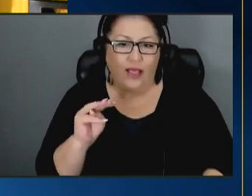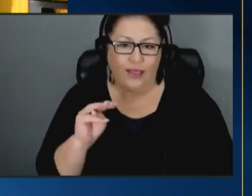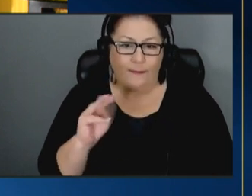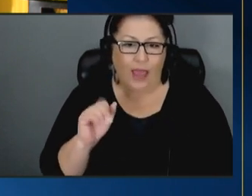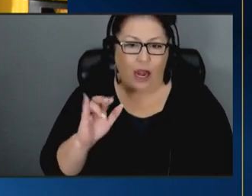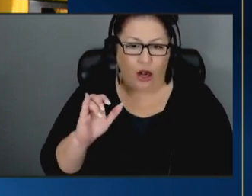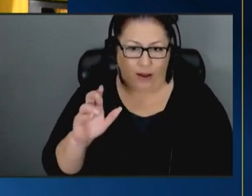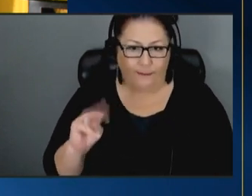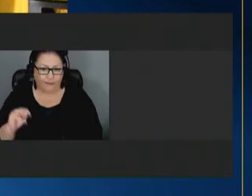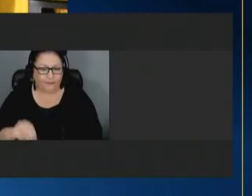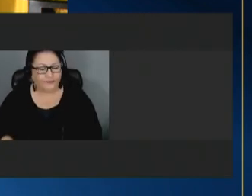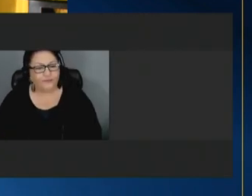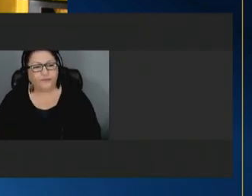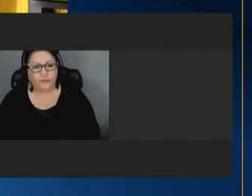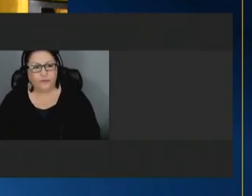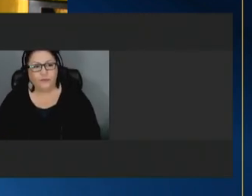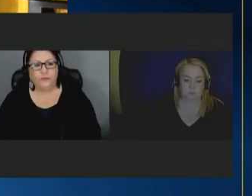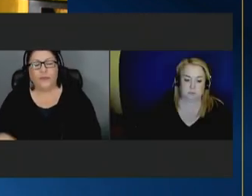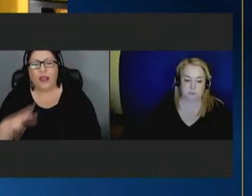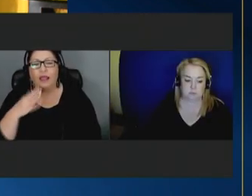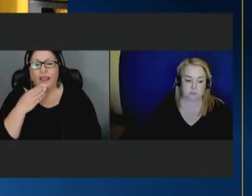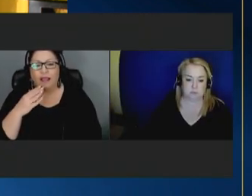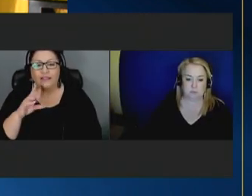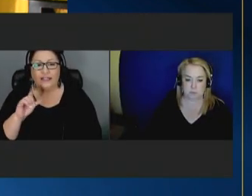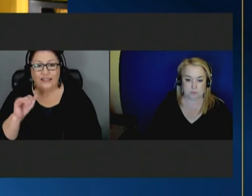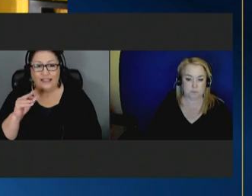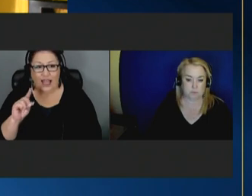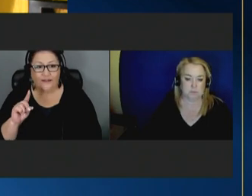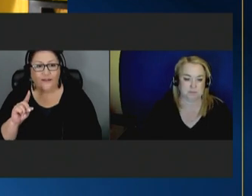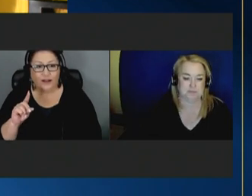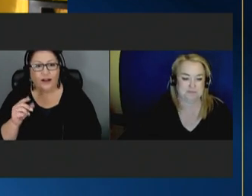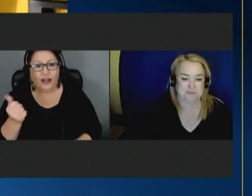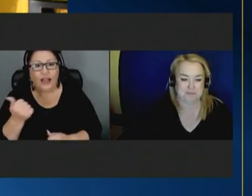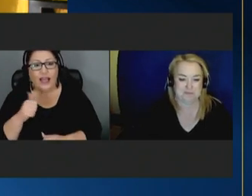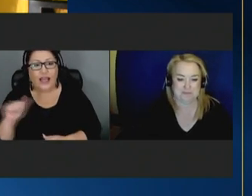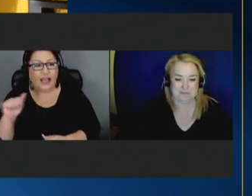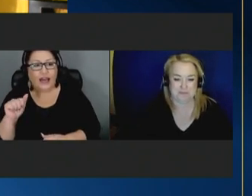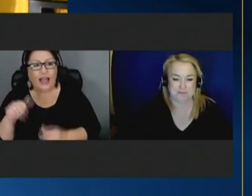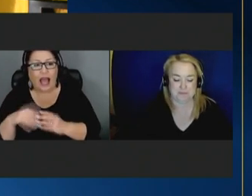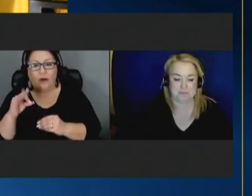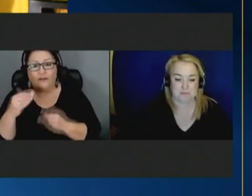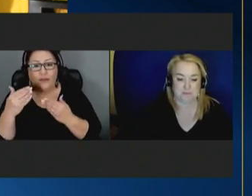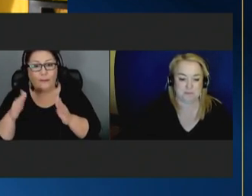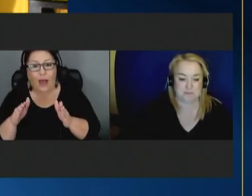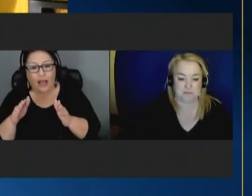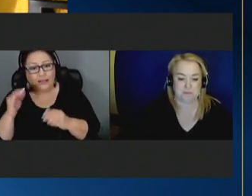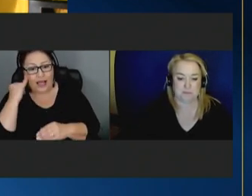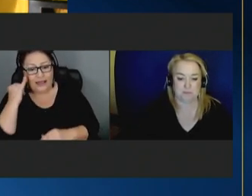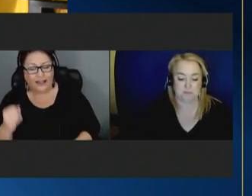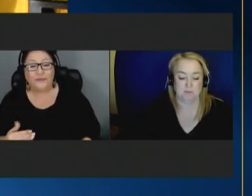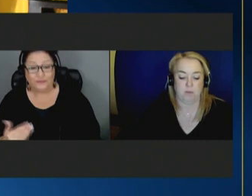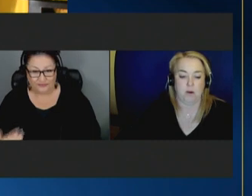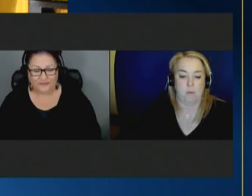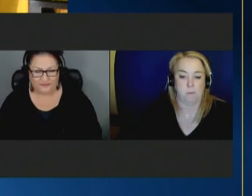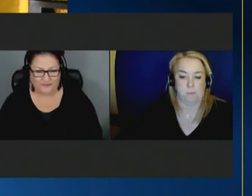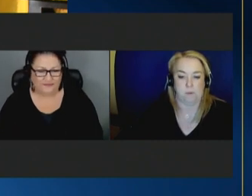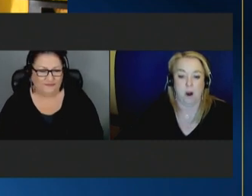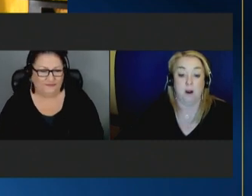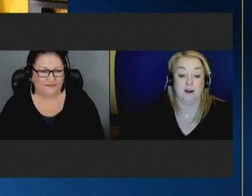thanks and david casey what any any any out of the box ideas can i cheat and mention two